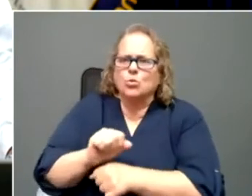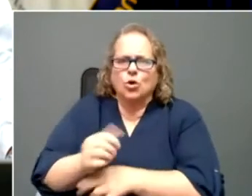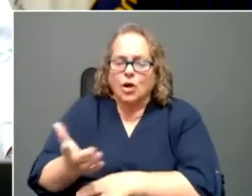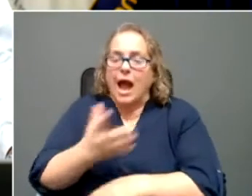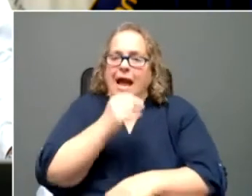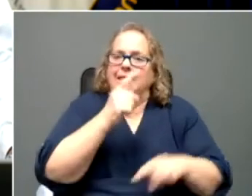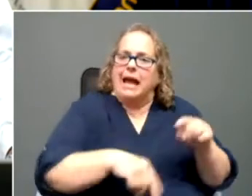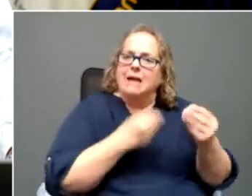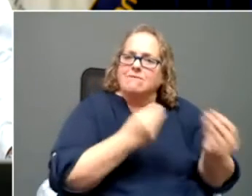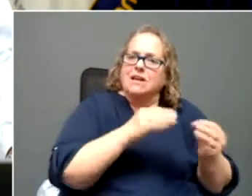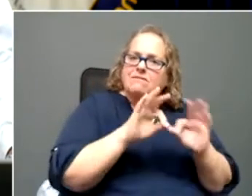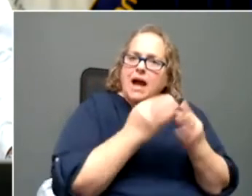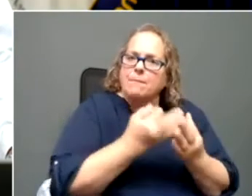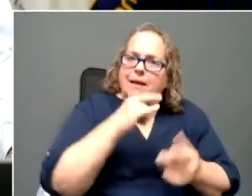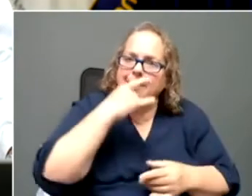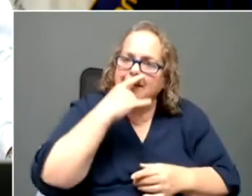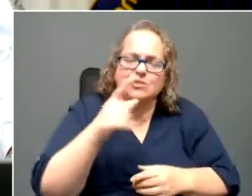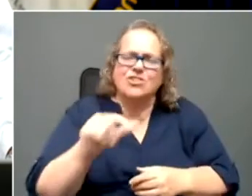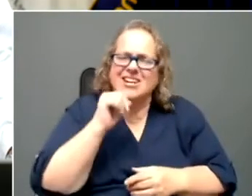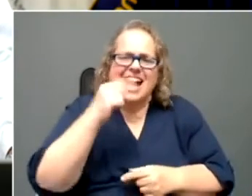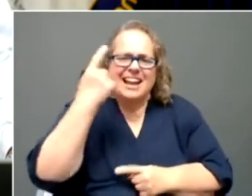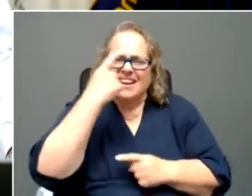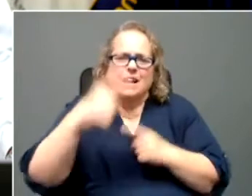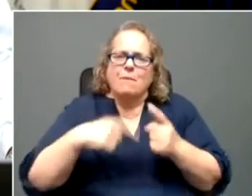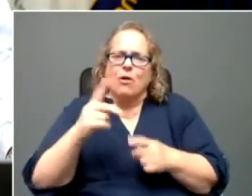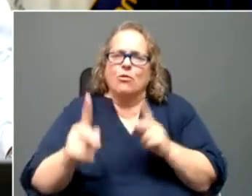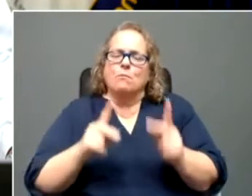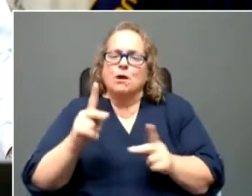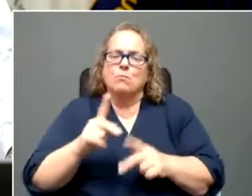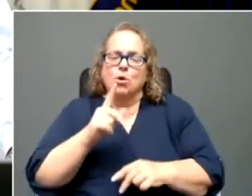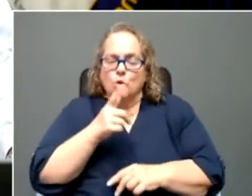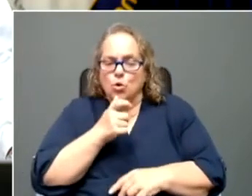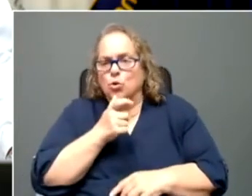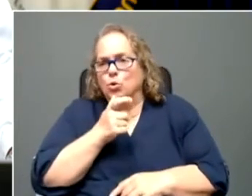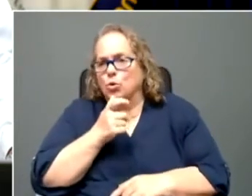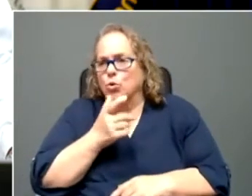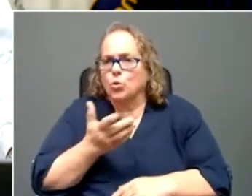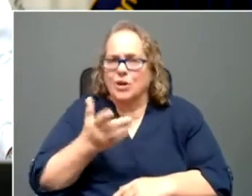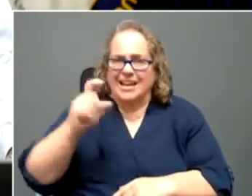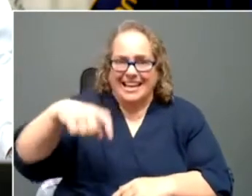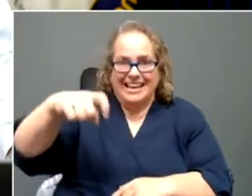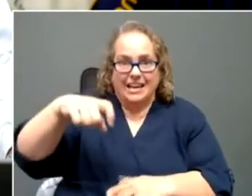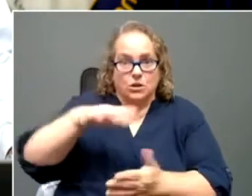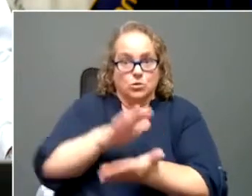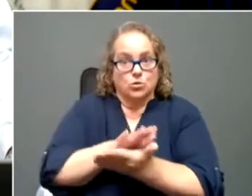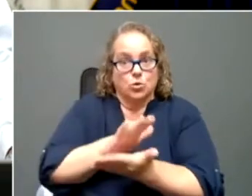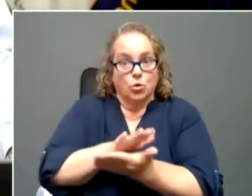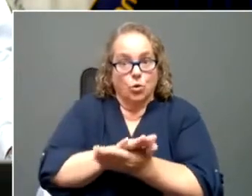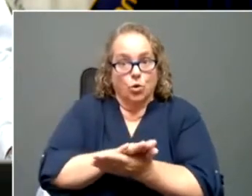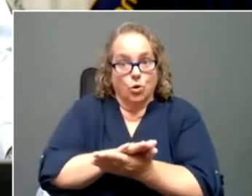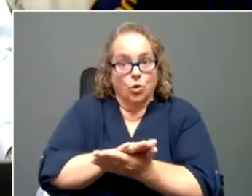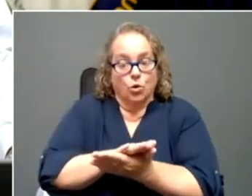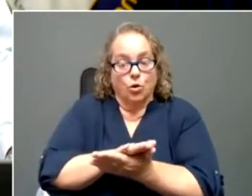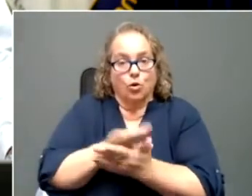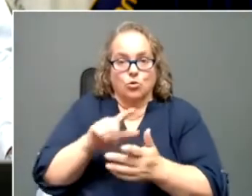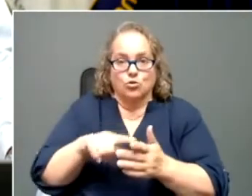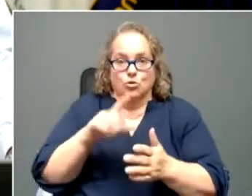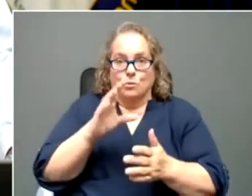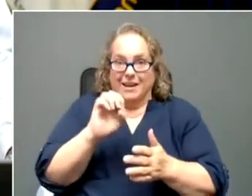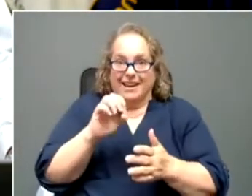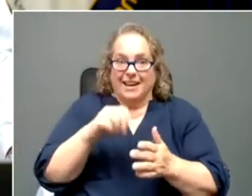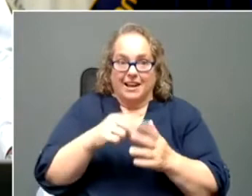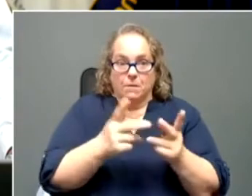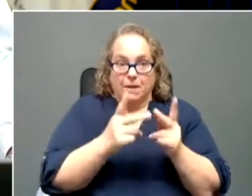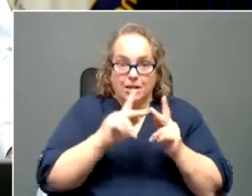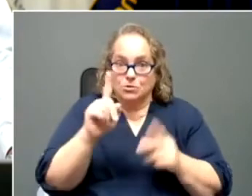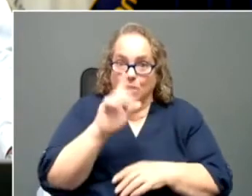They're not thinking about the folks that, um, need school, um, to be in the place that I know it's going to be